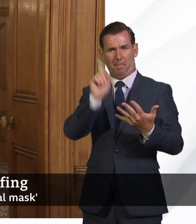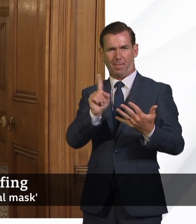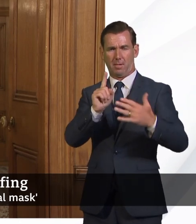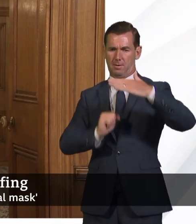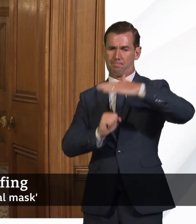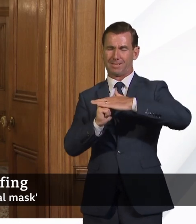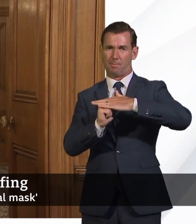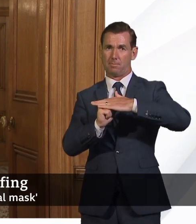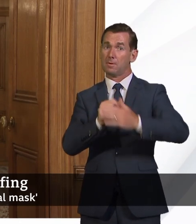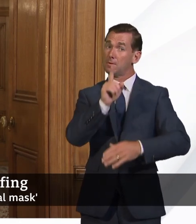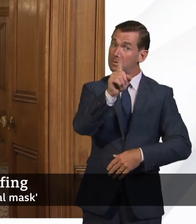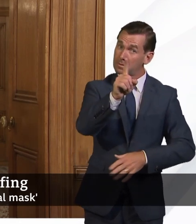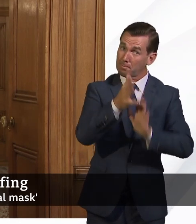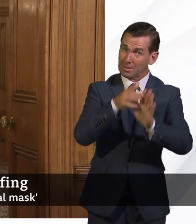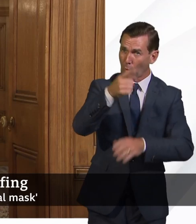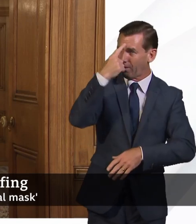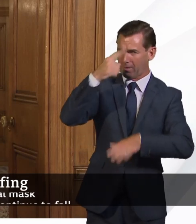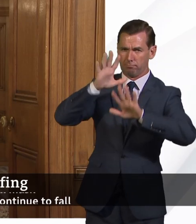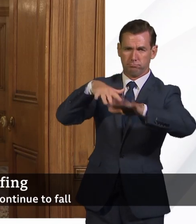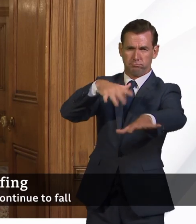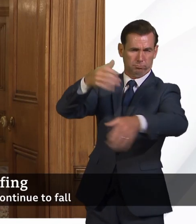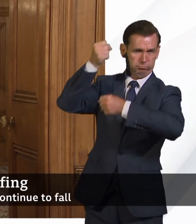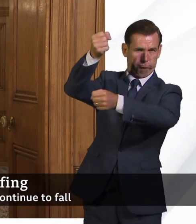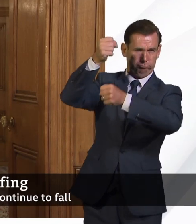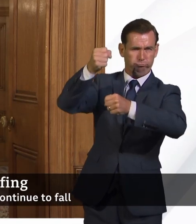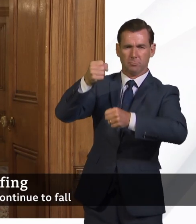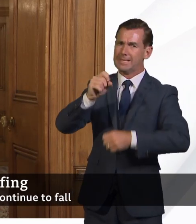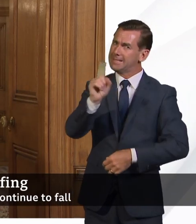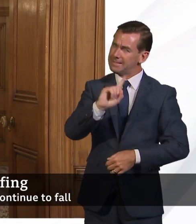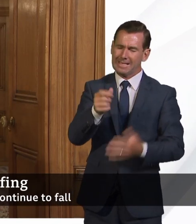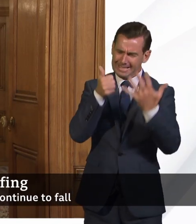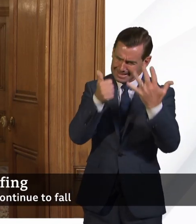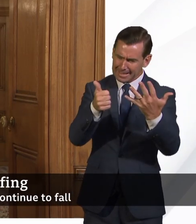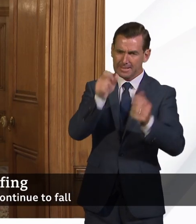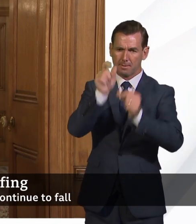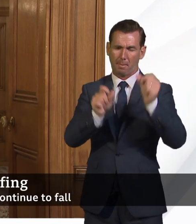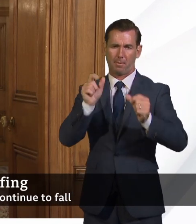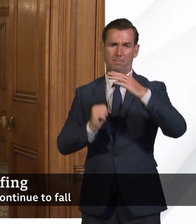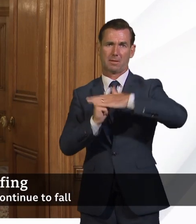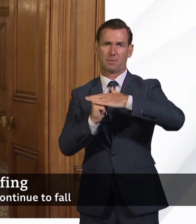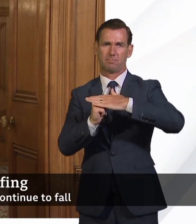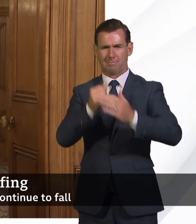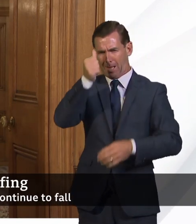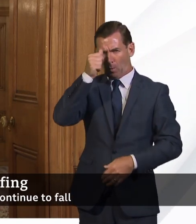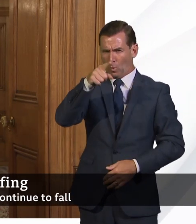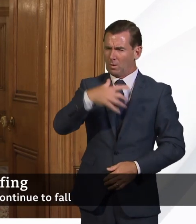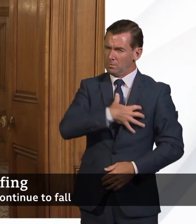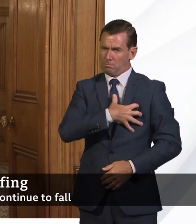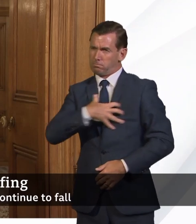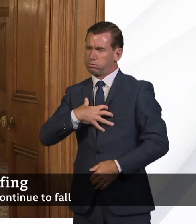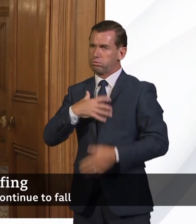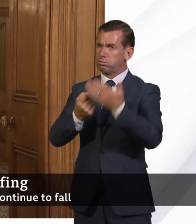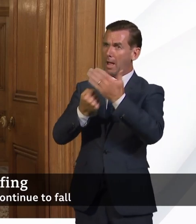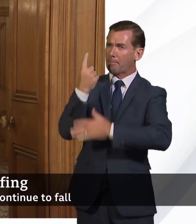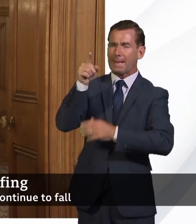I understand that people want to show their passion for issues that they care deeply about. And we must never be complacent